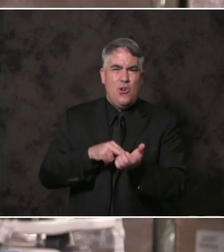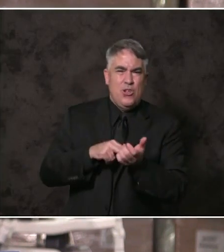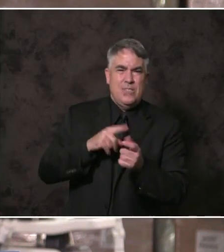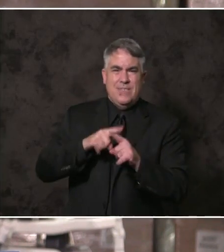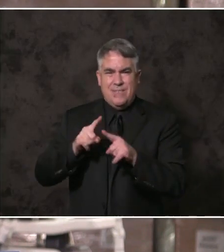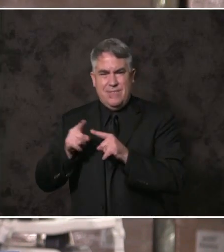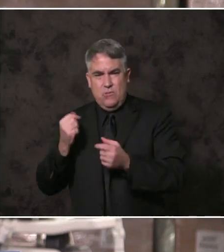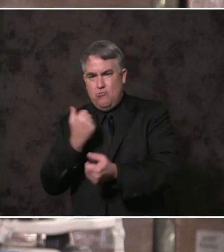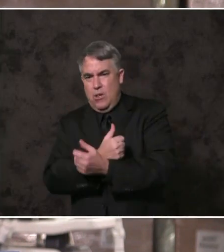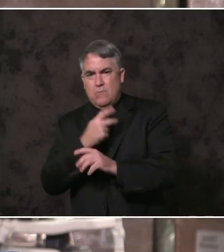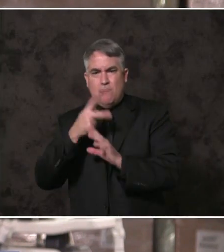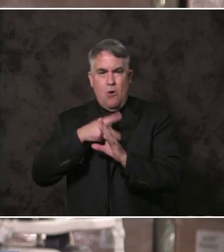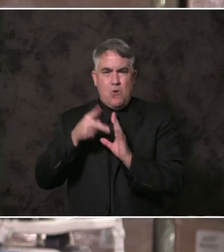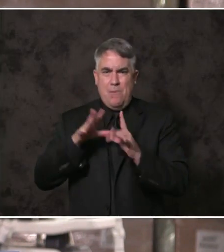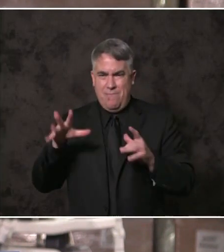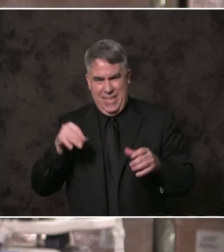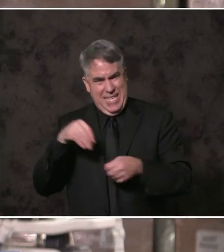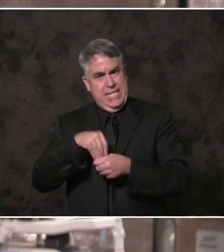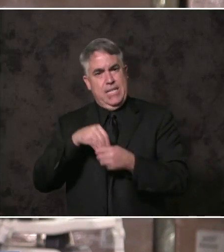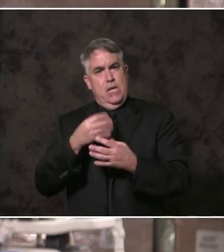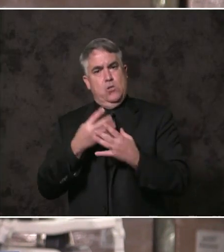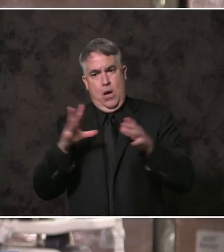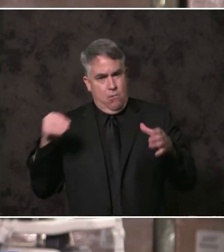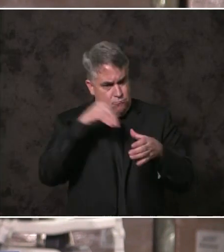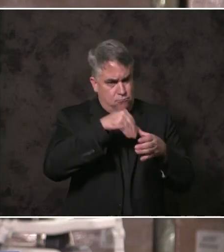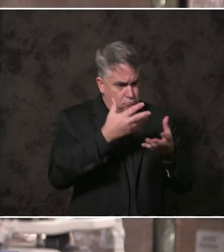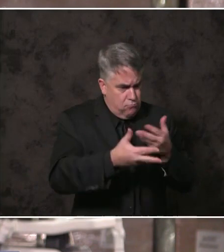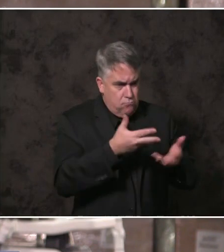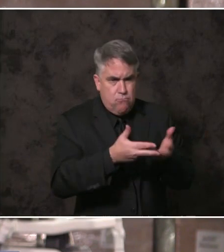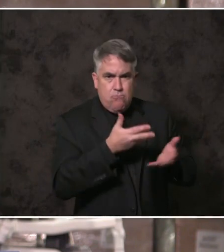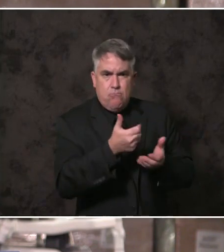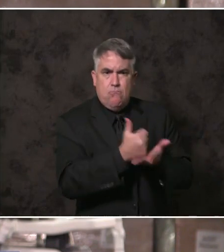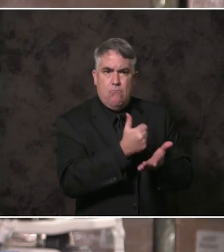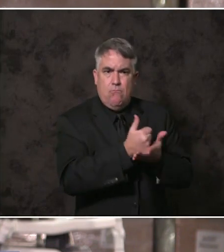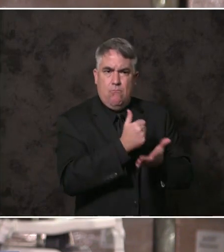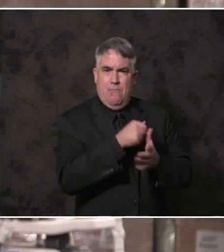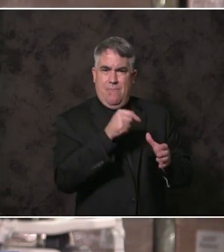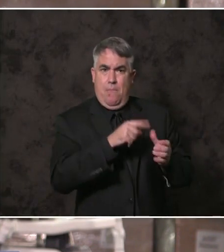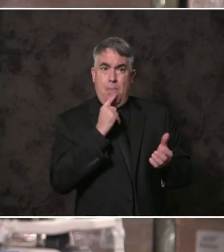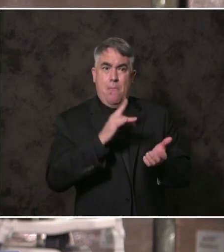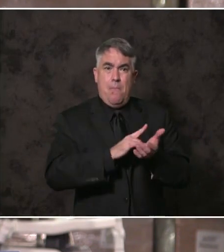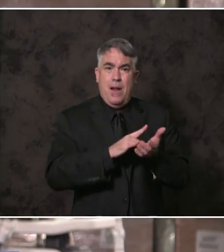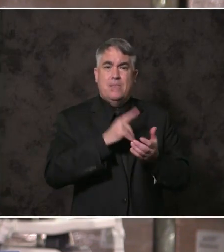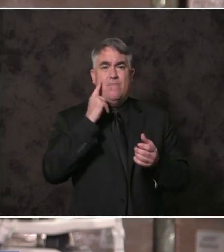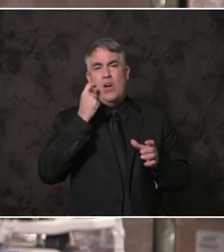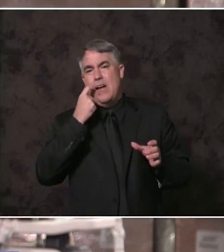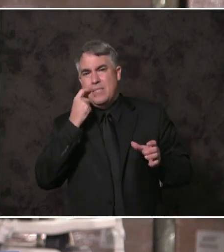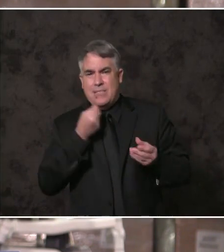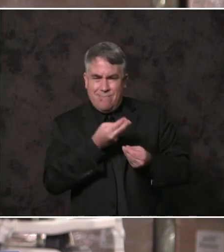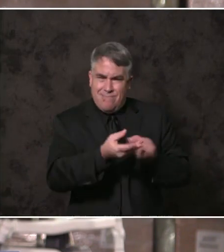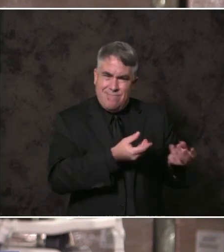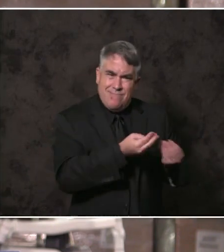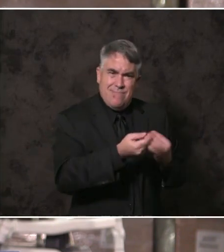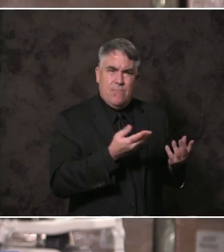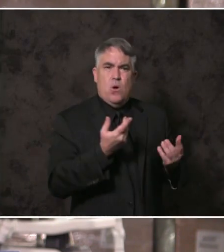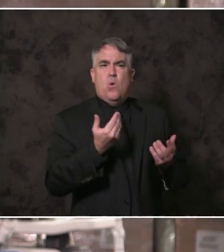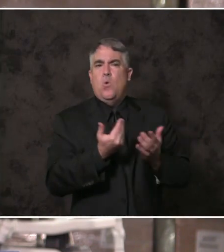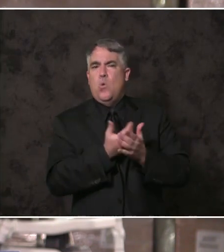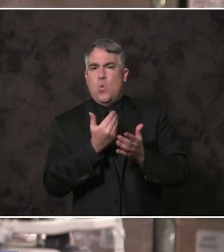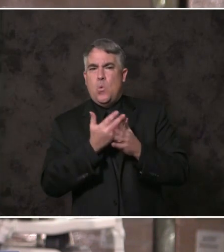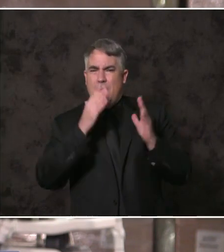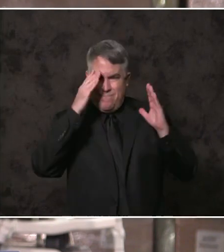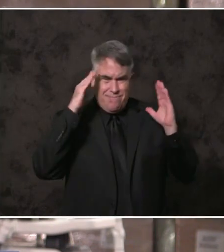jails. We will embrace services like medication for addiction treatment and a new focus on connections into